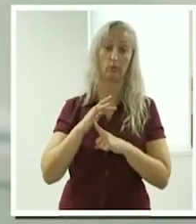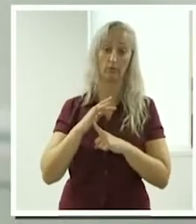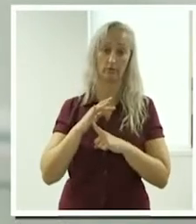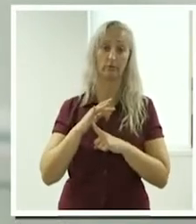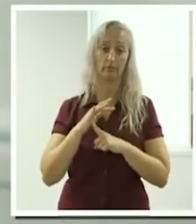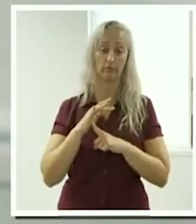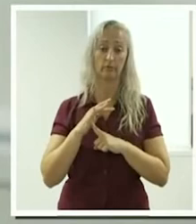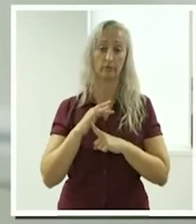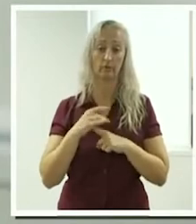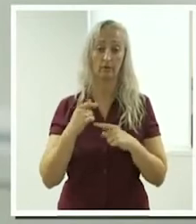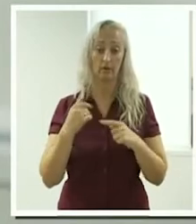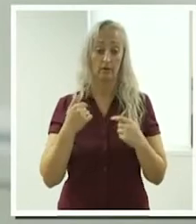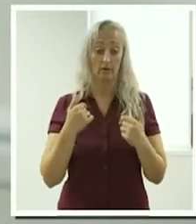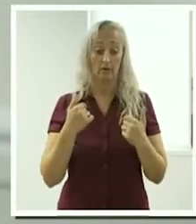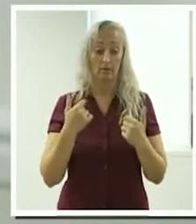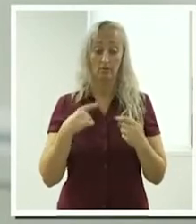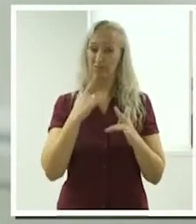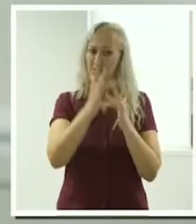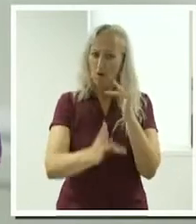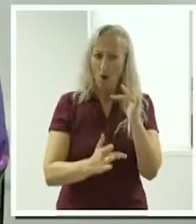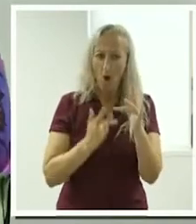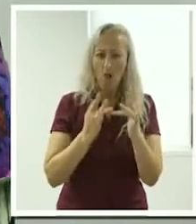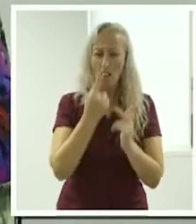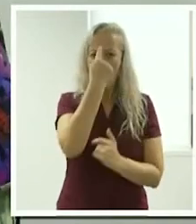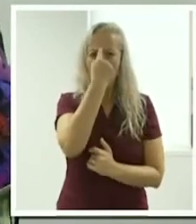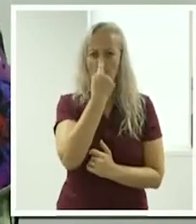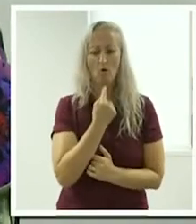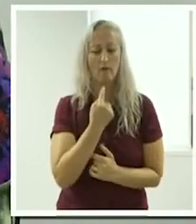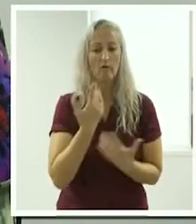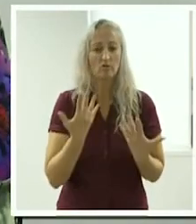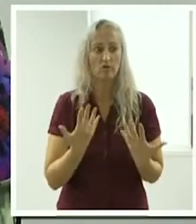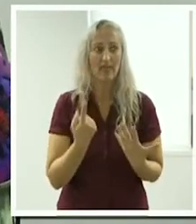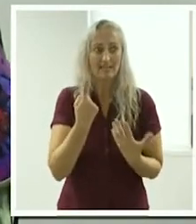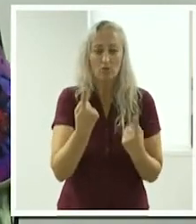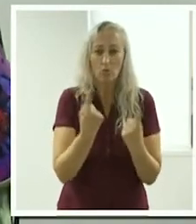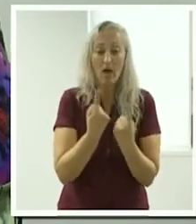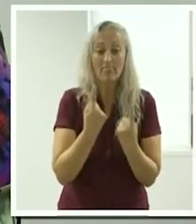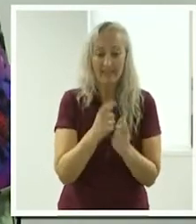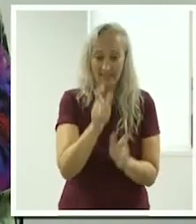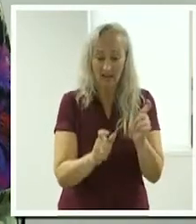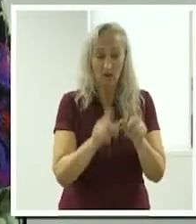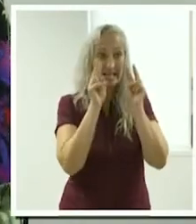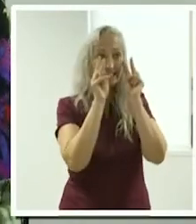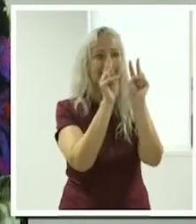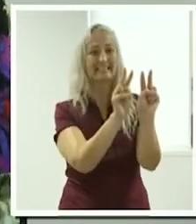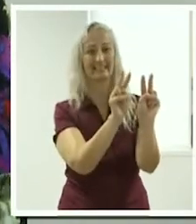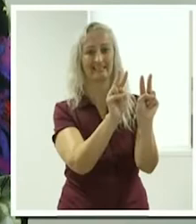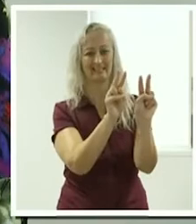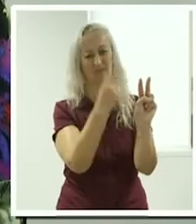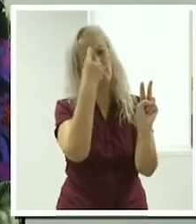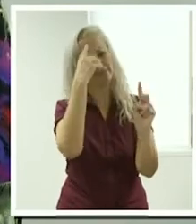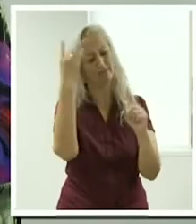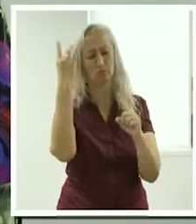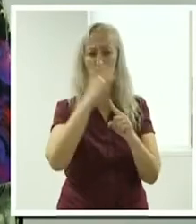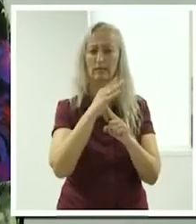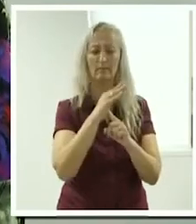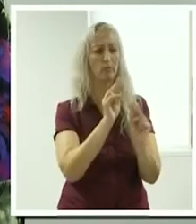Being an online profile, it's probably the one thing that clients are looking at first and making judgment on.